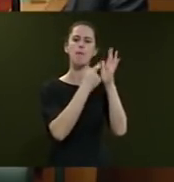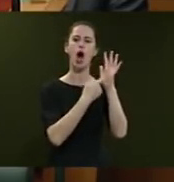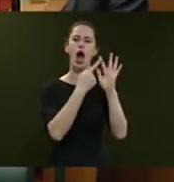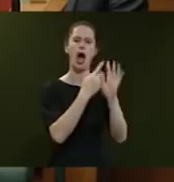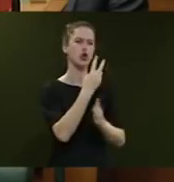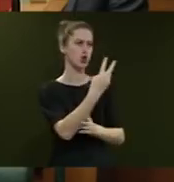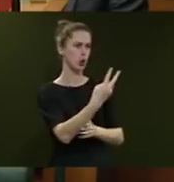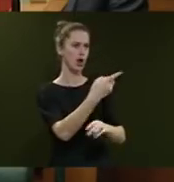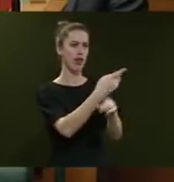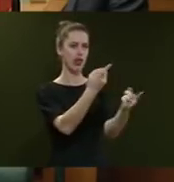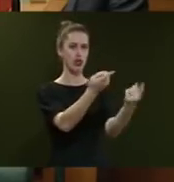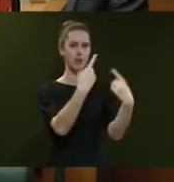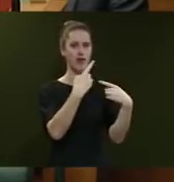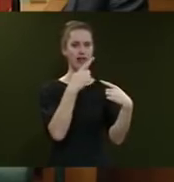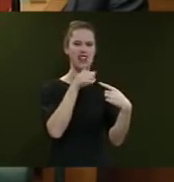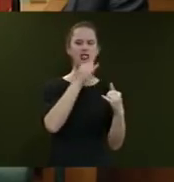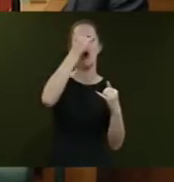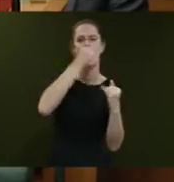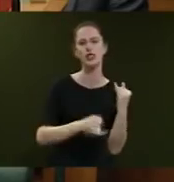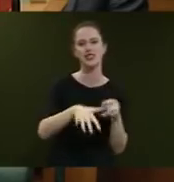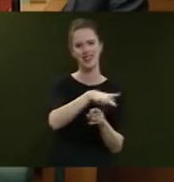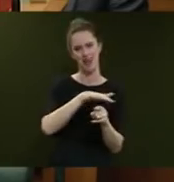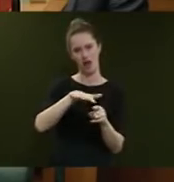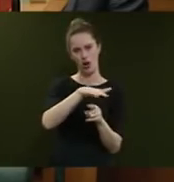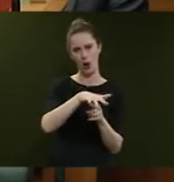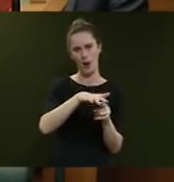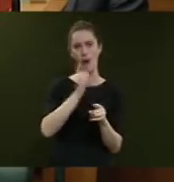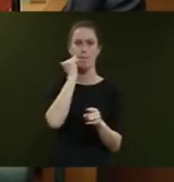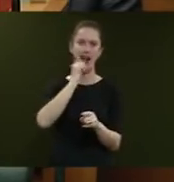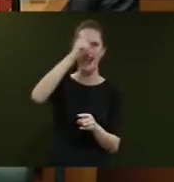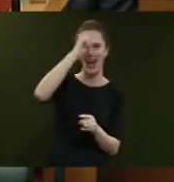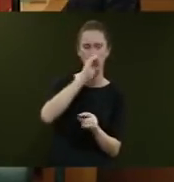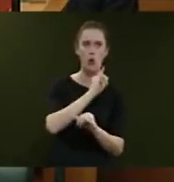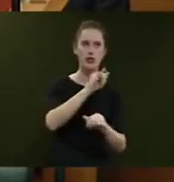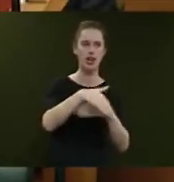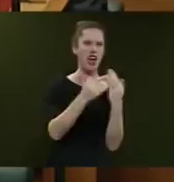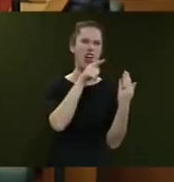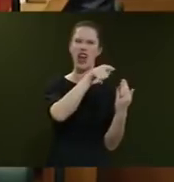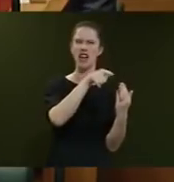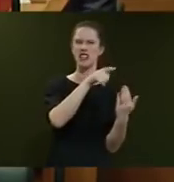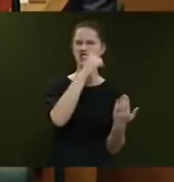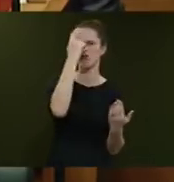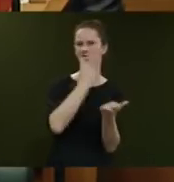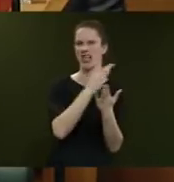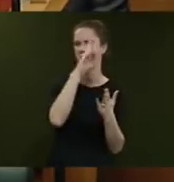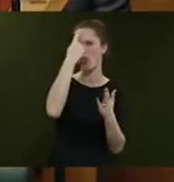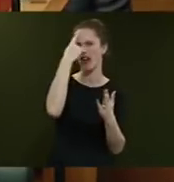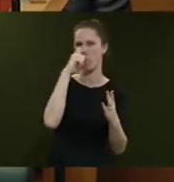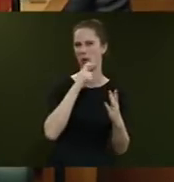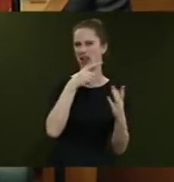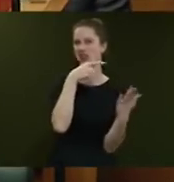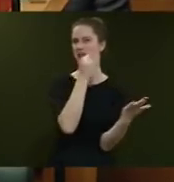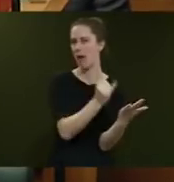to me that that was their black hat doomsday scenario and they didn't think the impact would be that bad.